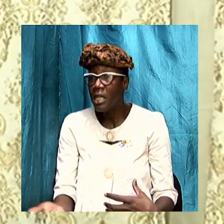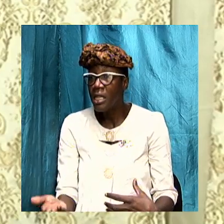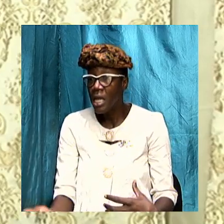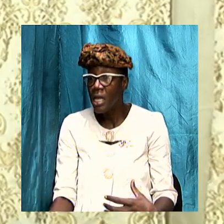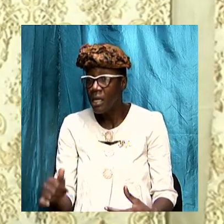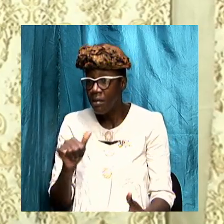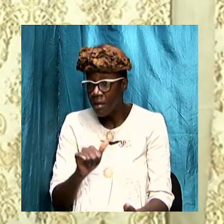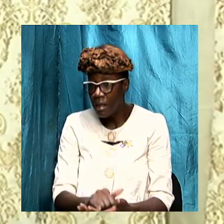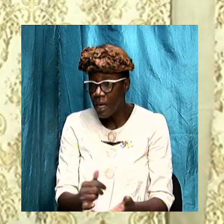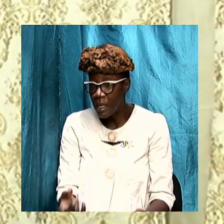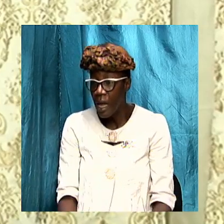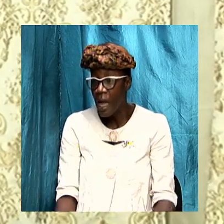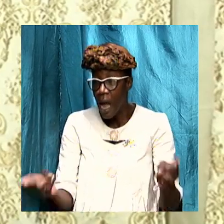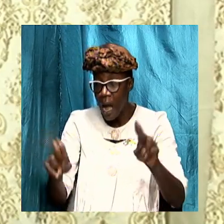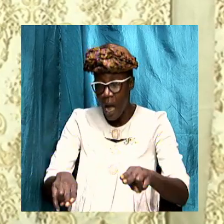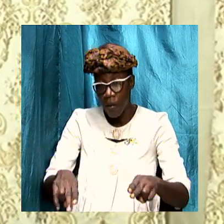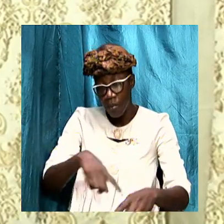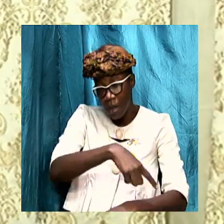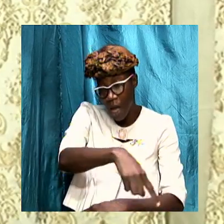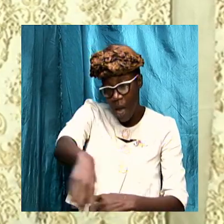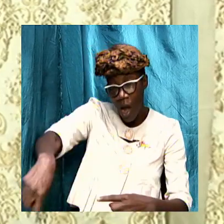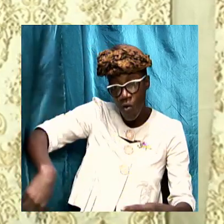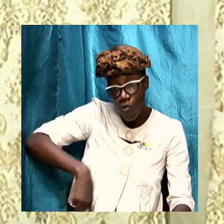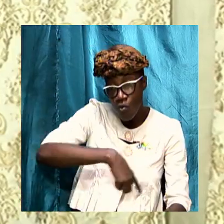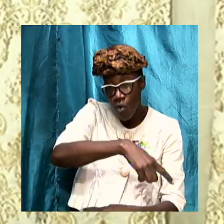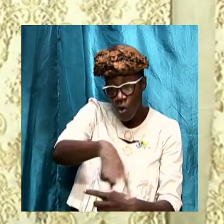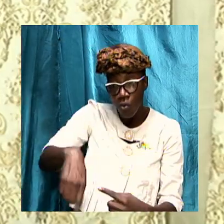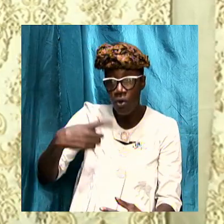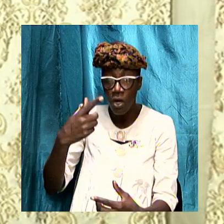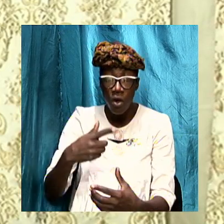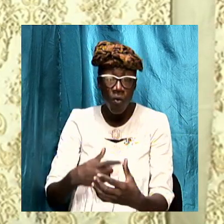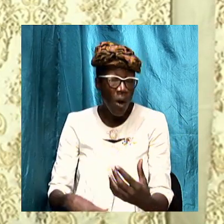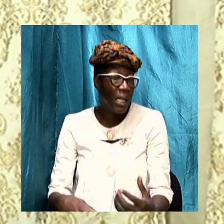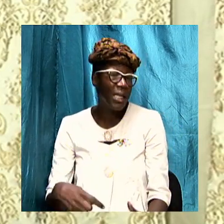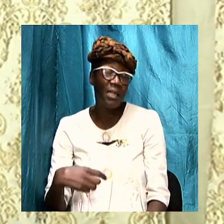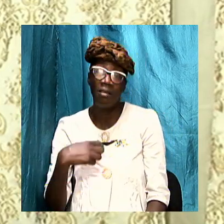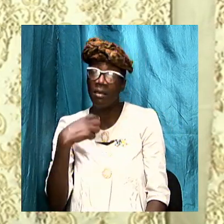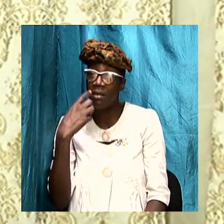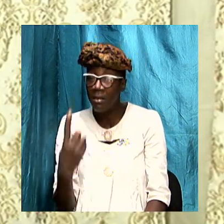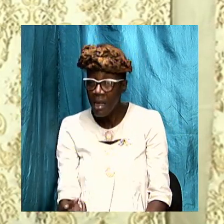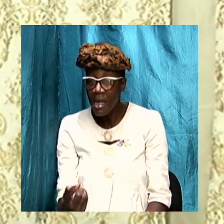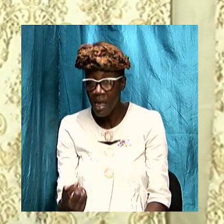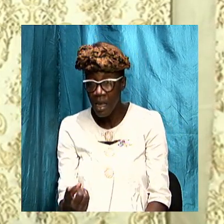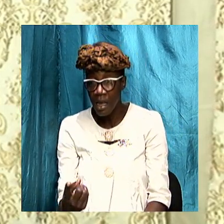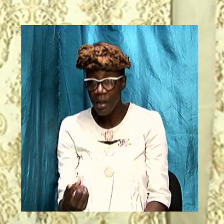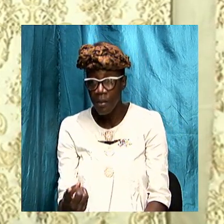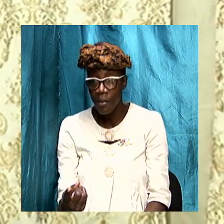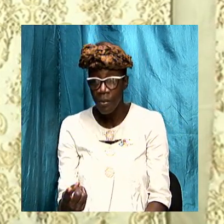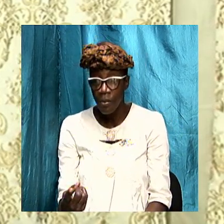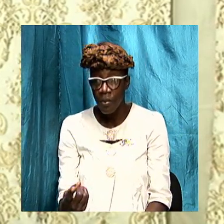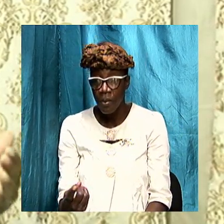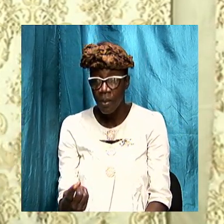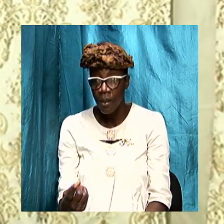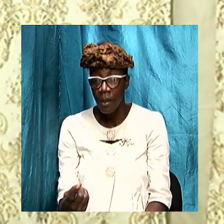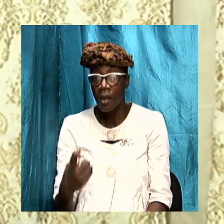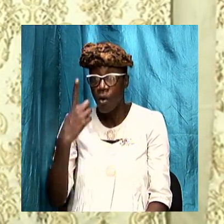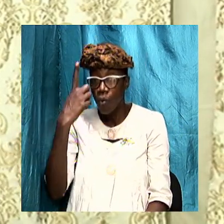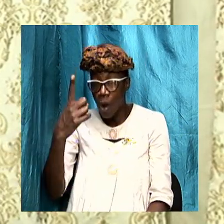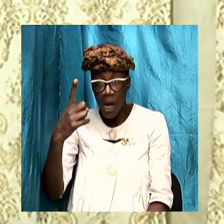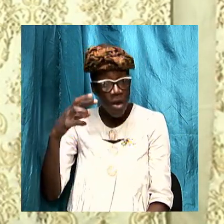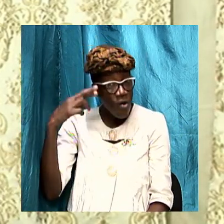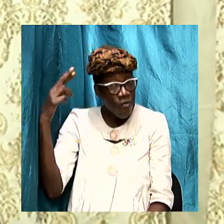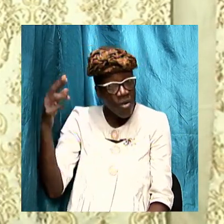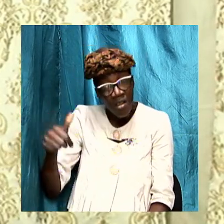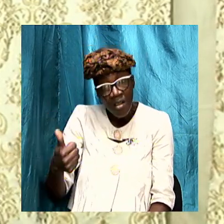happening around us and what it suggests is that for one reason or